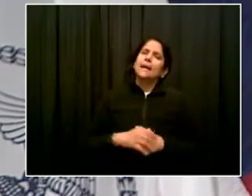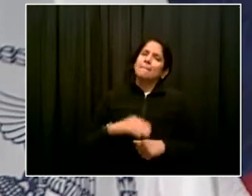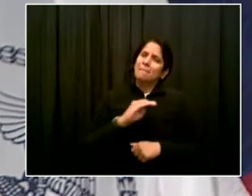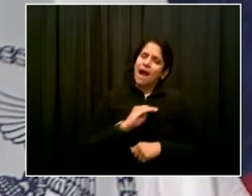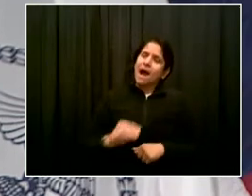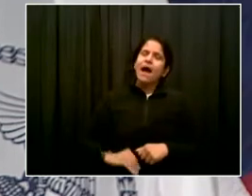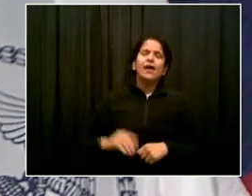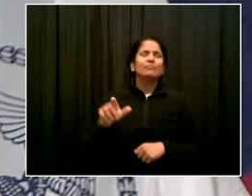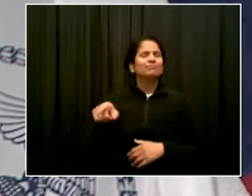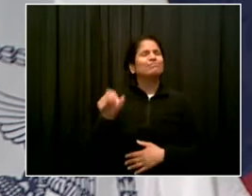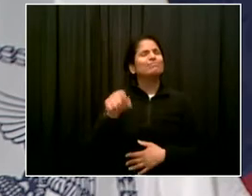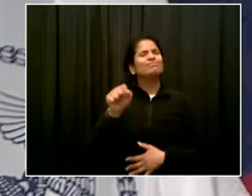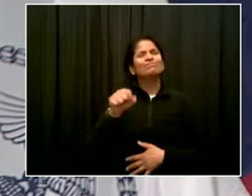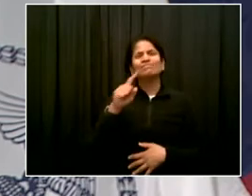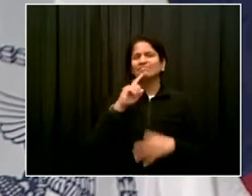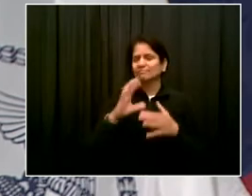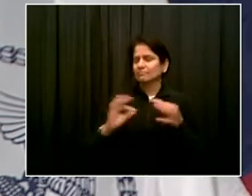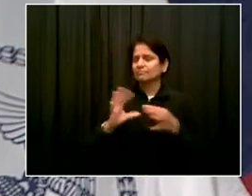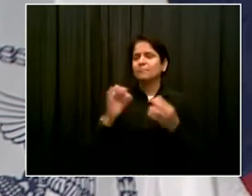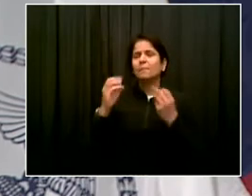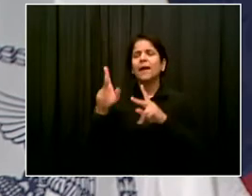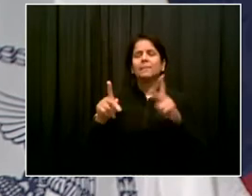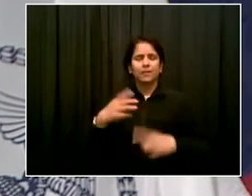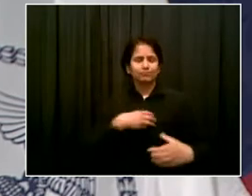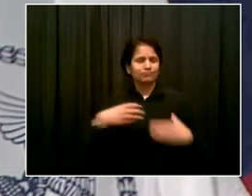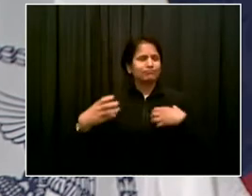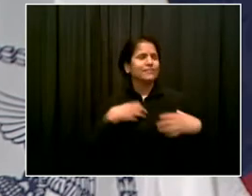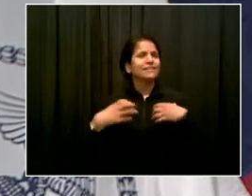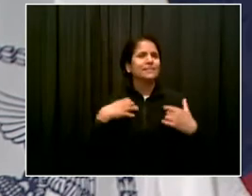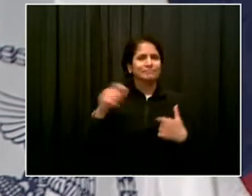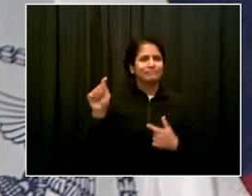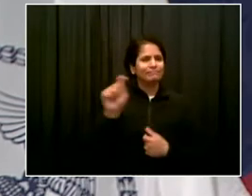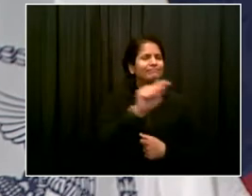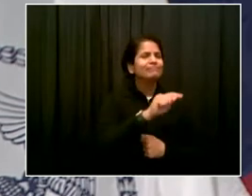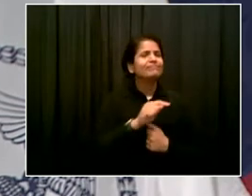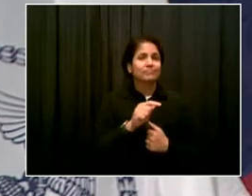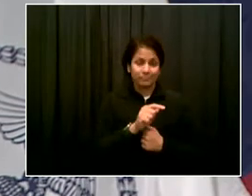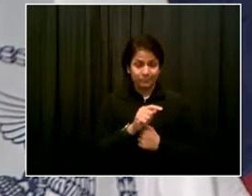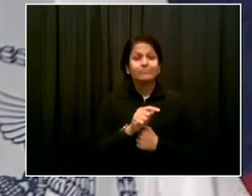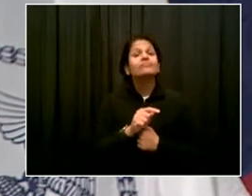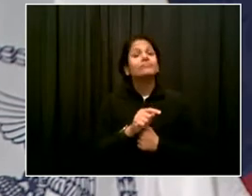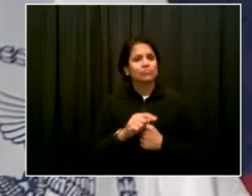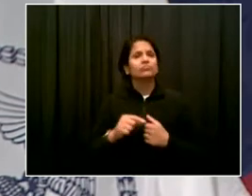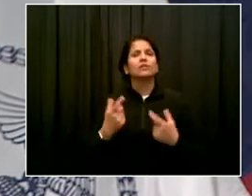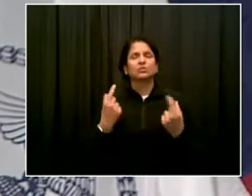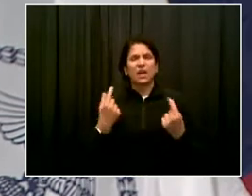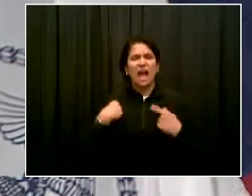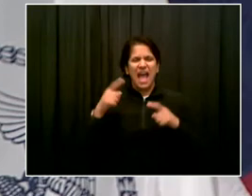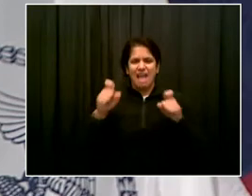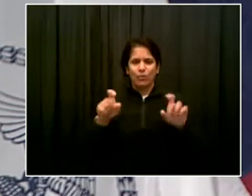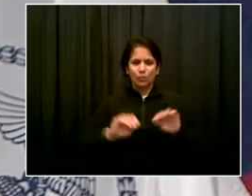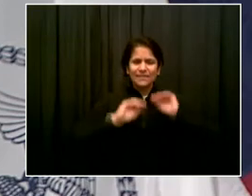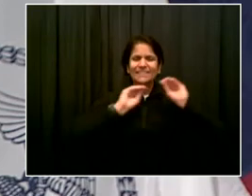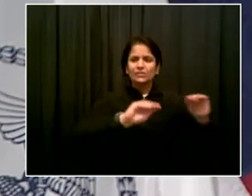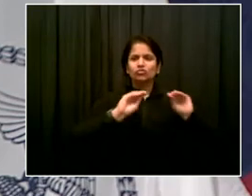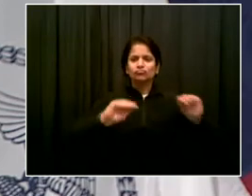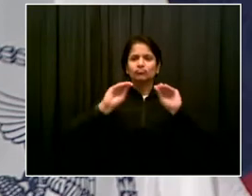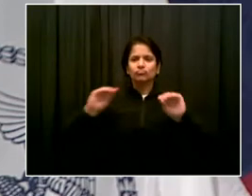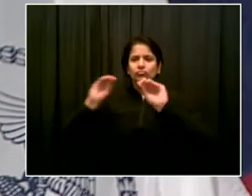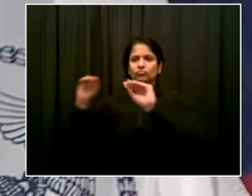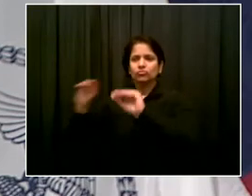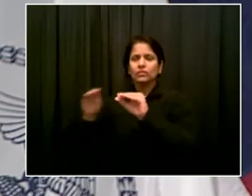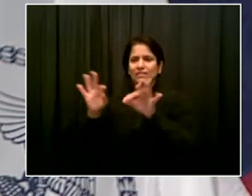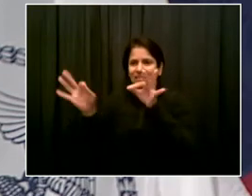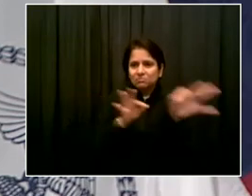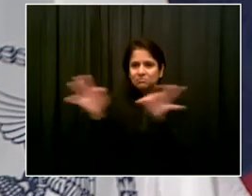needs to be educated about the right way to keep each other safe. I think enforcement definitely helps and there is enforcement